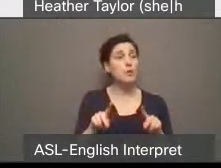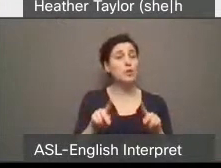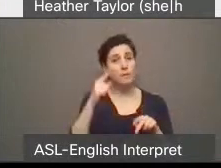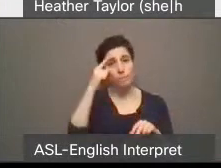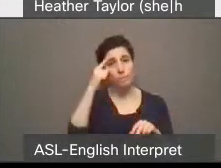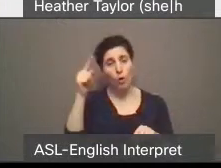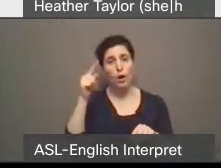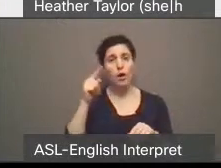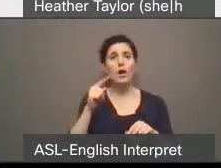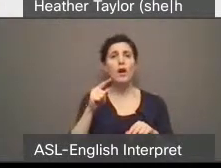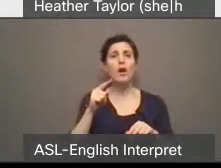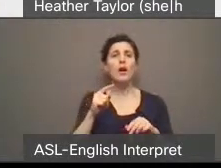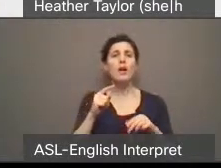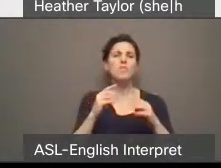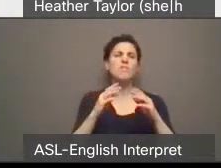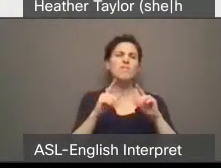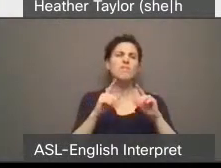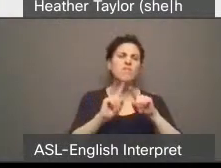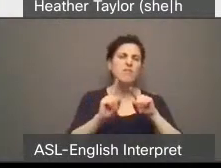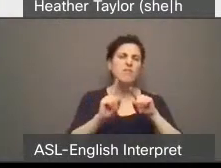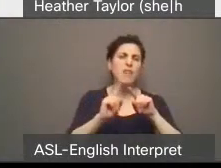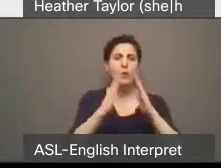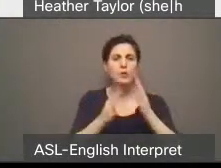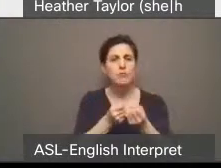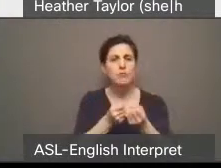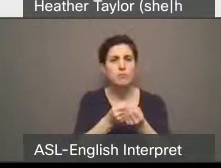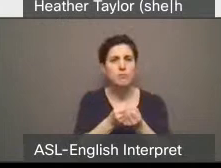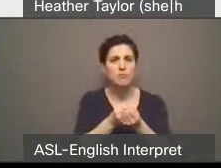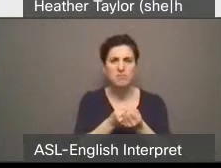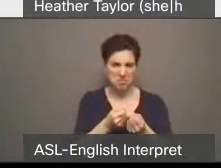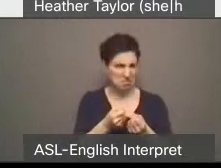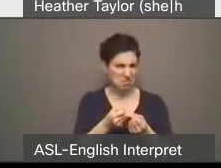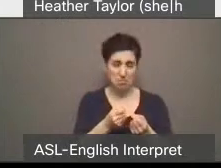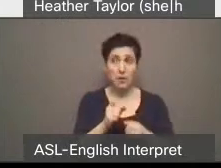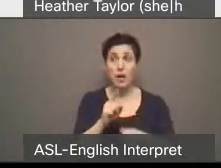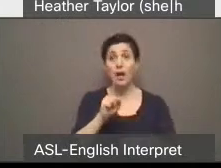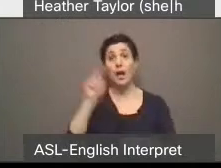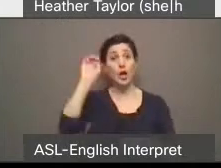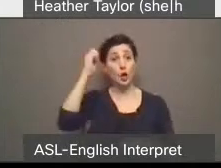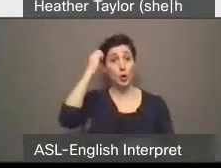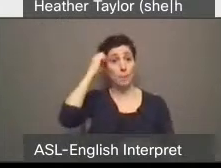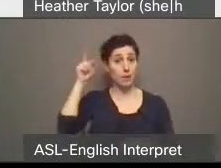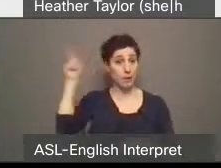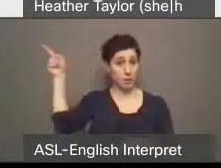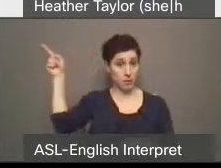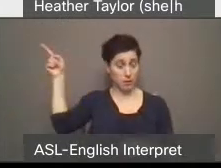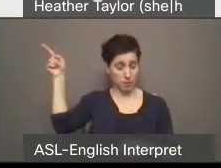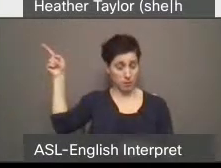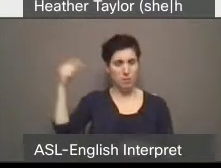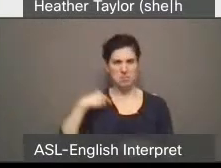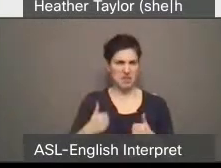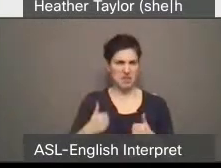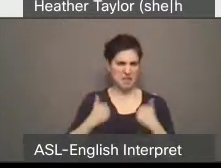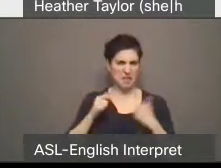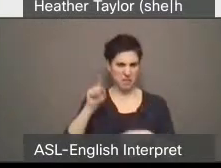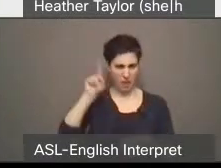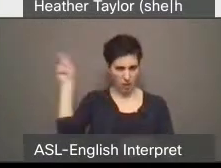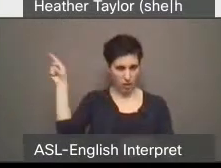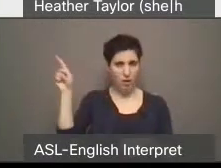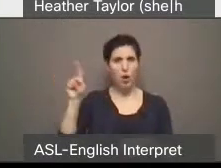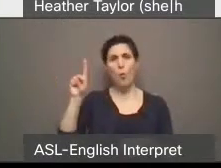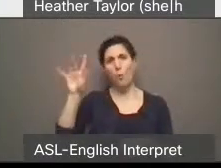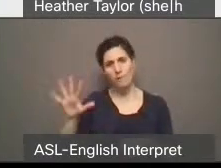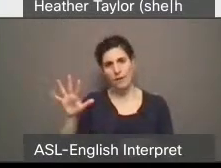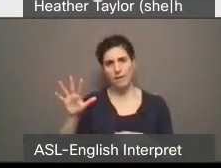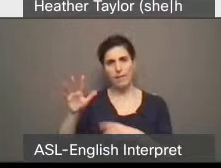I had the opportunity to live in Europe for a few years and there my rent for a bachelor's was a fifth of my income. Here, most of my